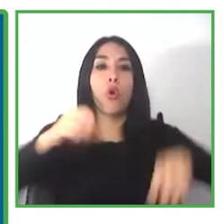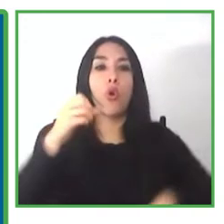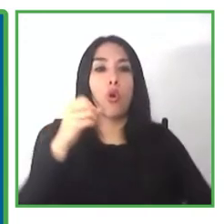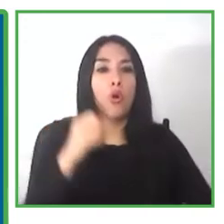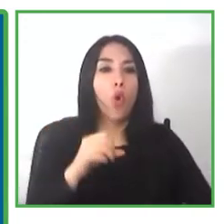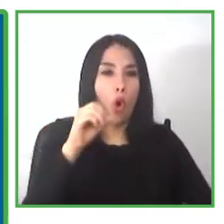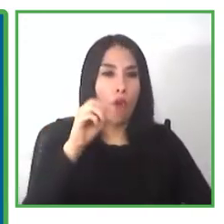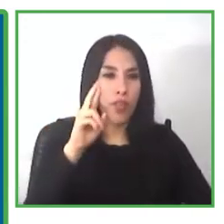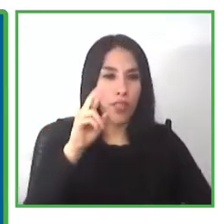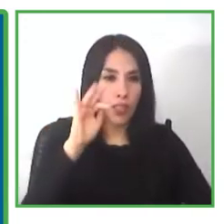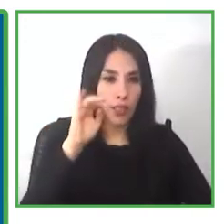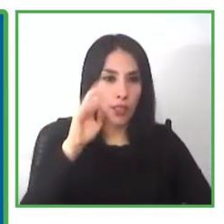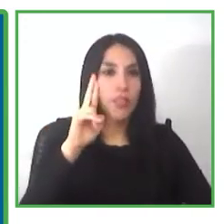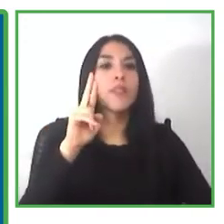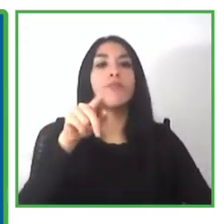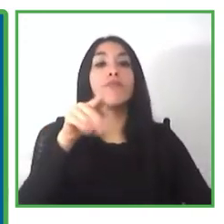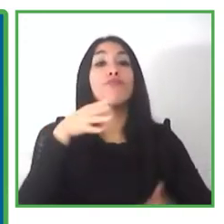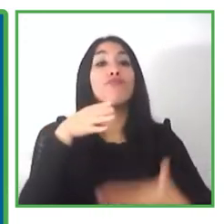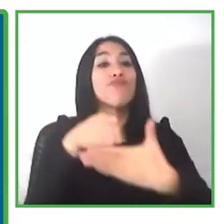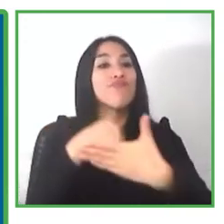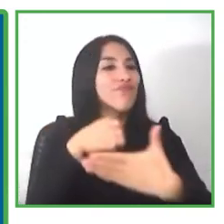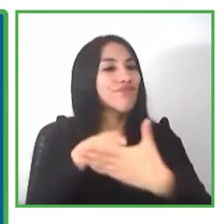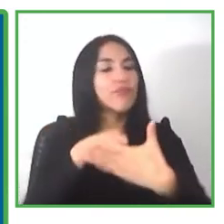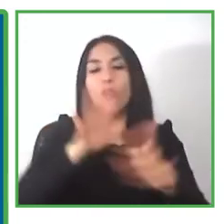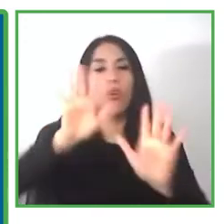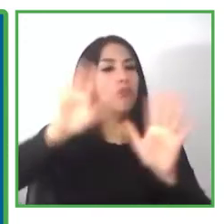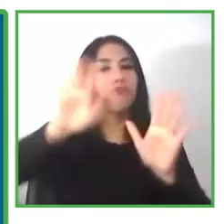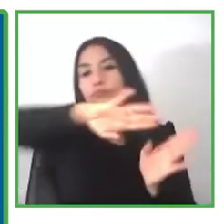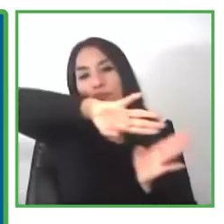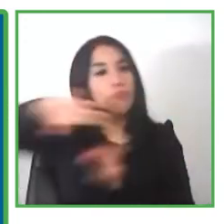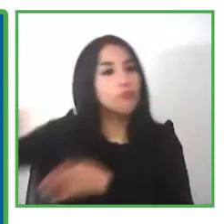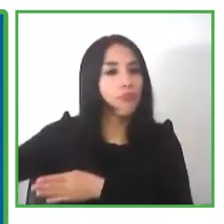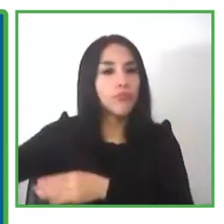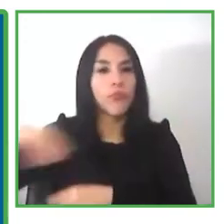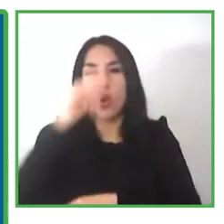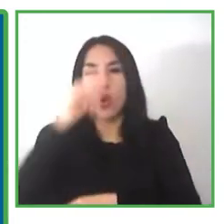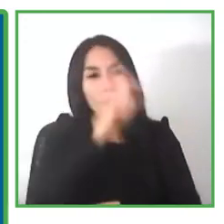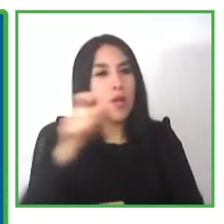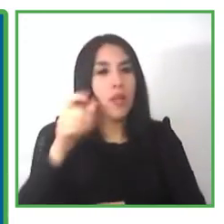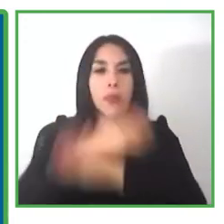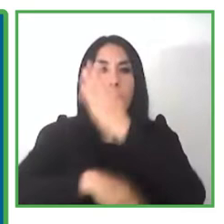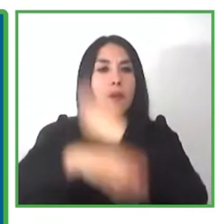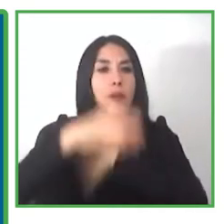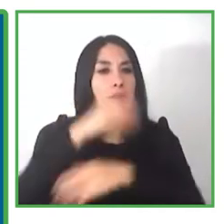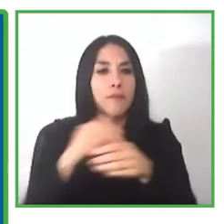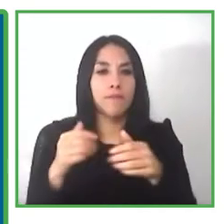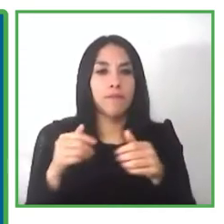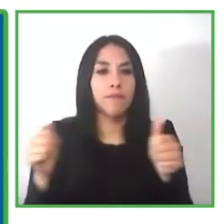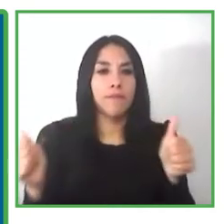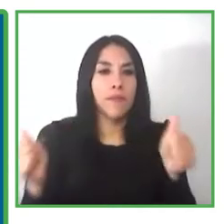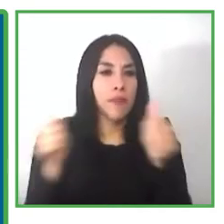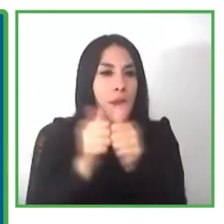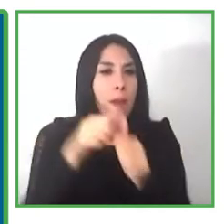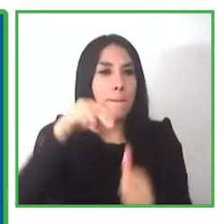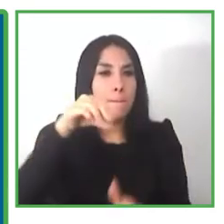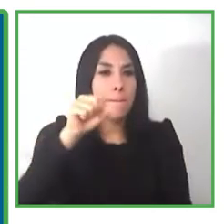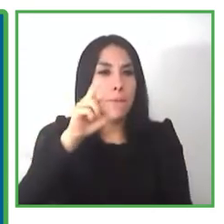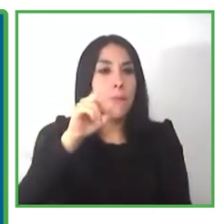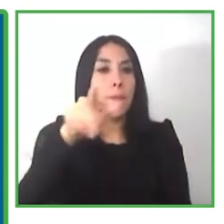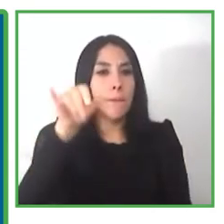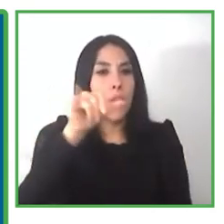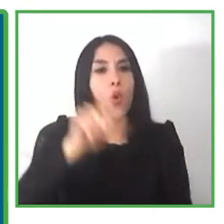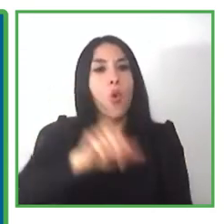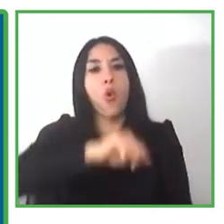to be able to overcome barriers for people with disabilities along with marion we also have jamie murray